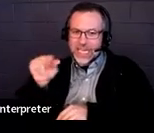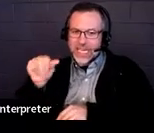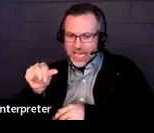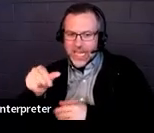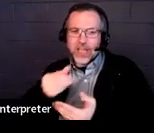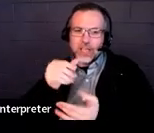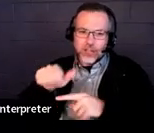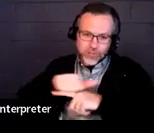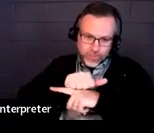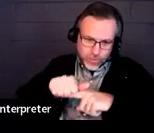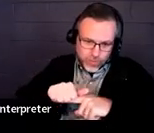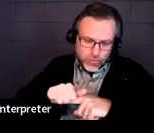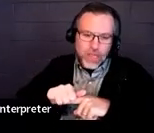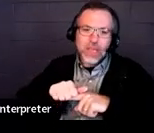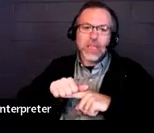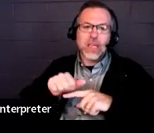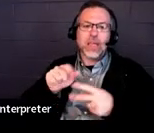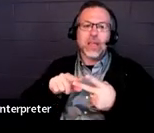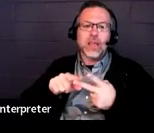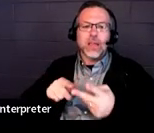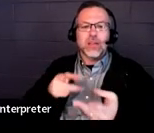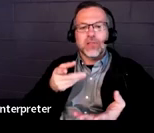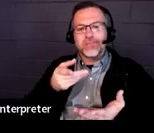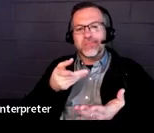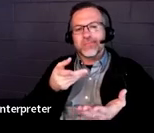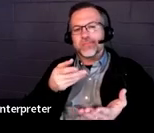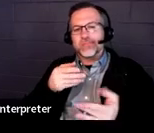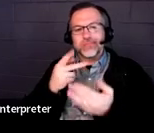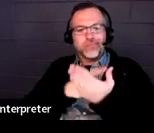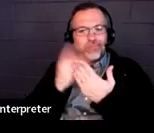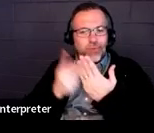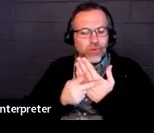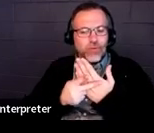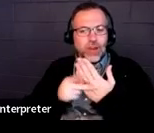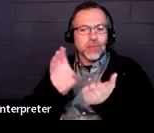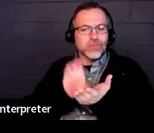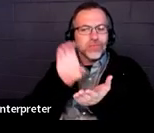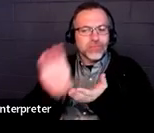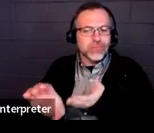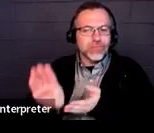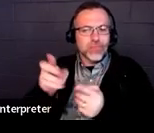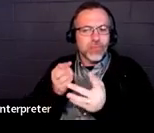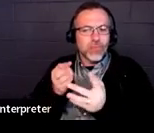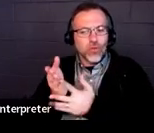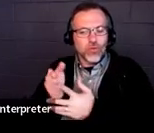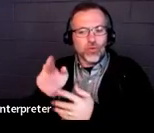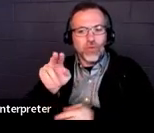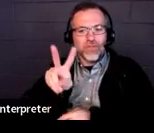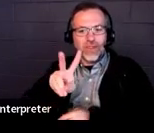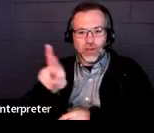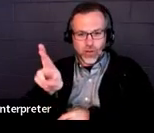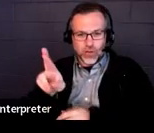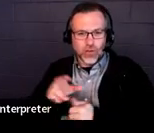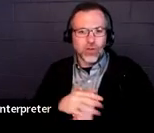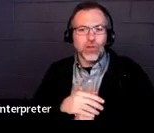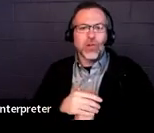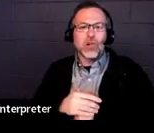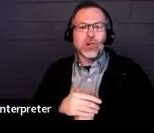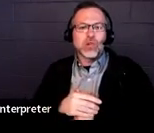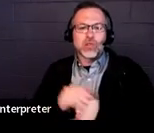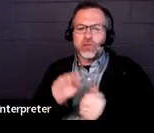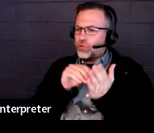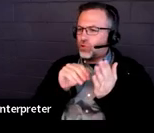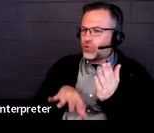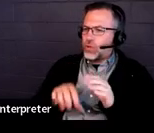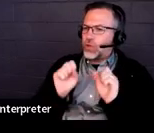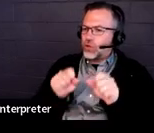by voc rehab. So these are some things that the child could do towards continuing their